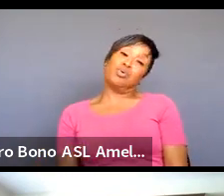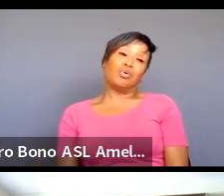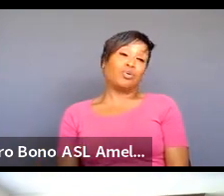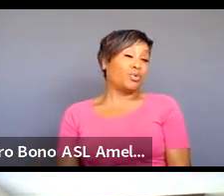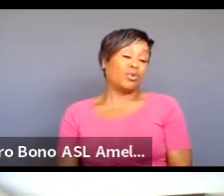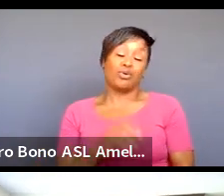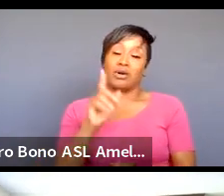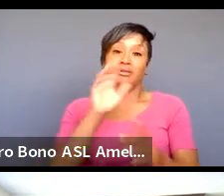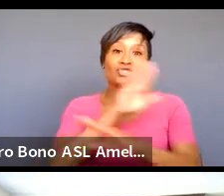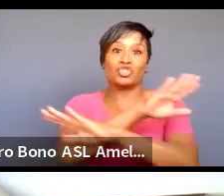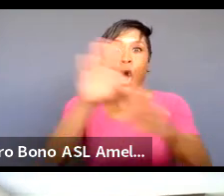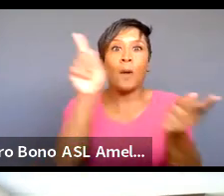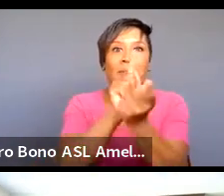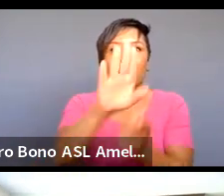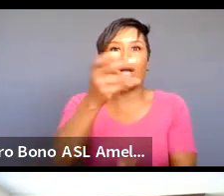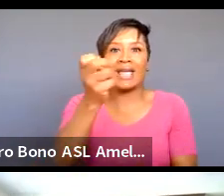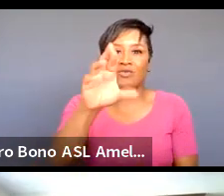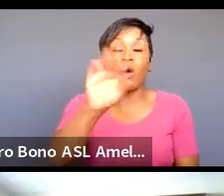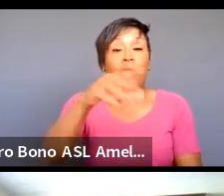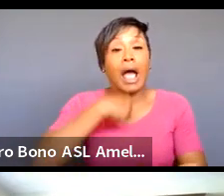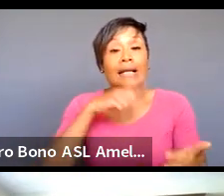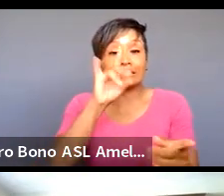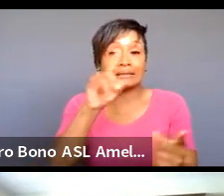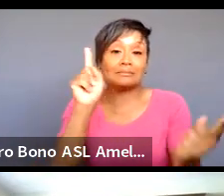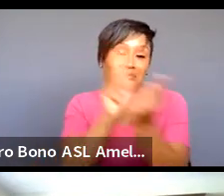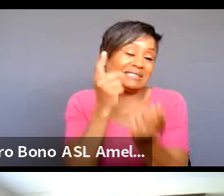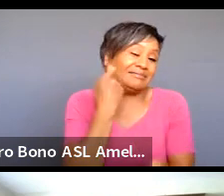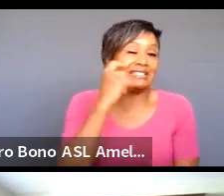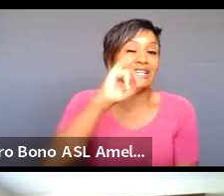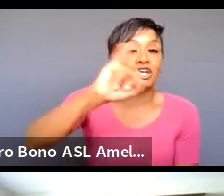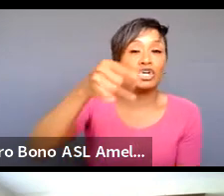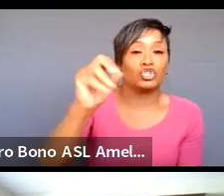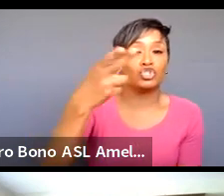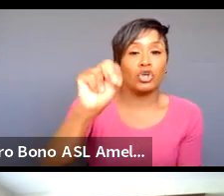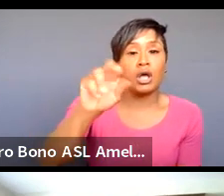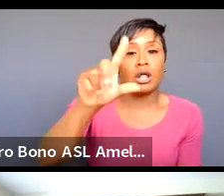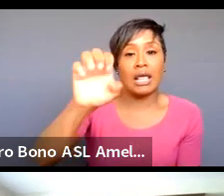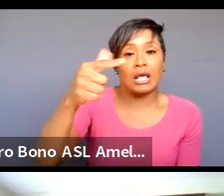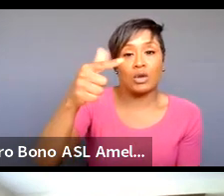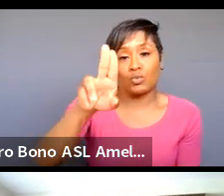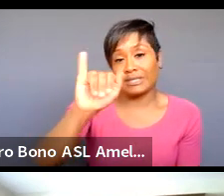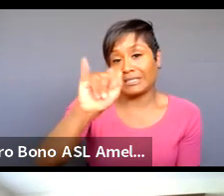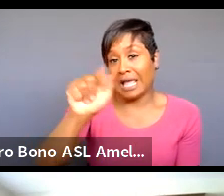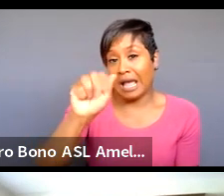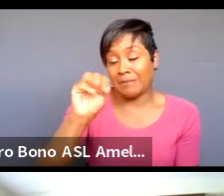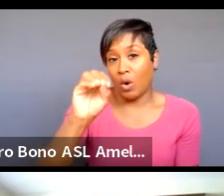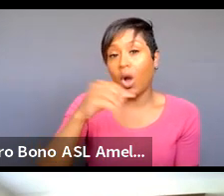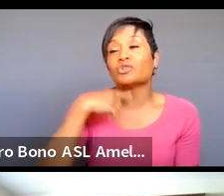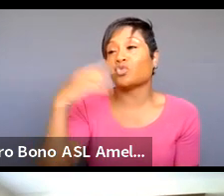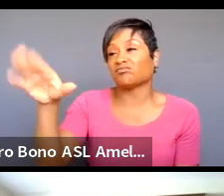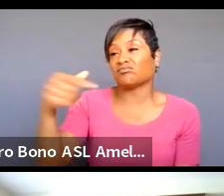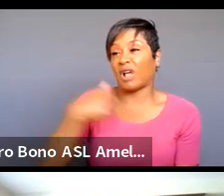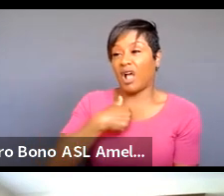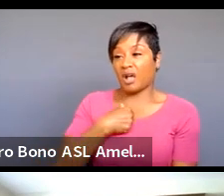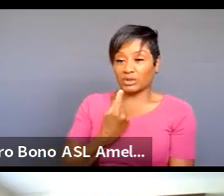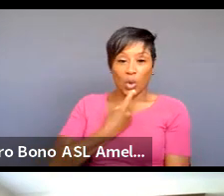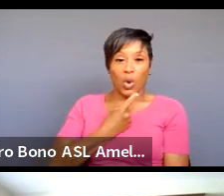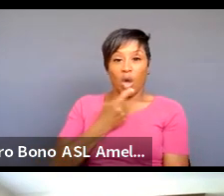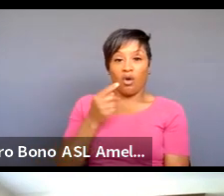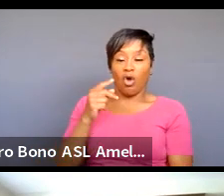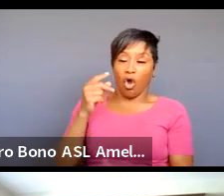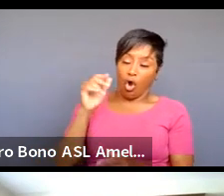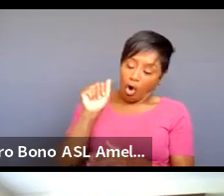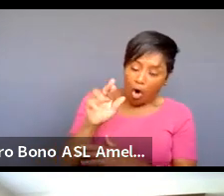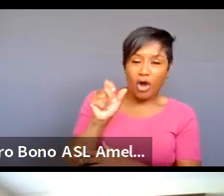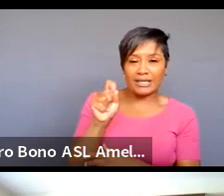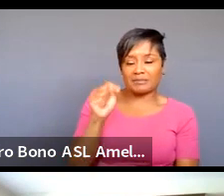leguizamo i met john leguizamo recently and i told him i i'm a solo artist because of him because